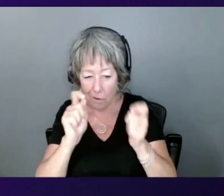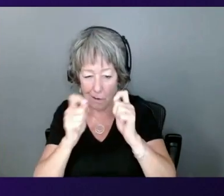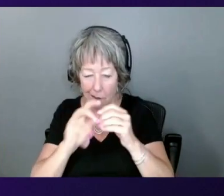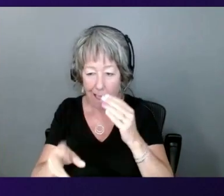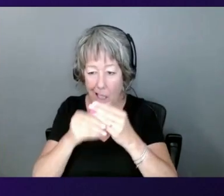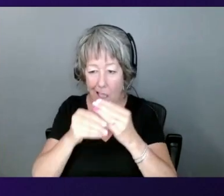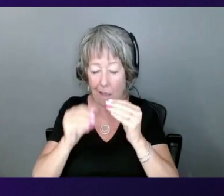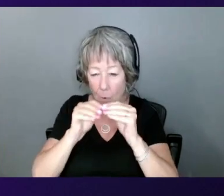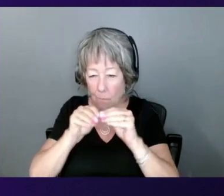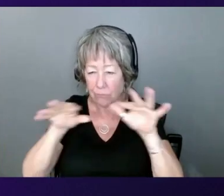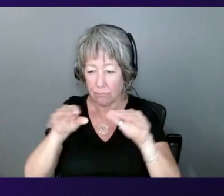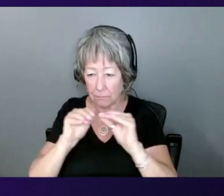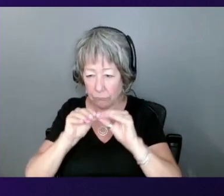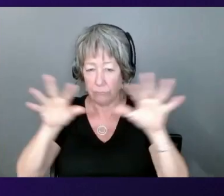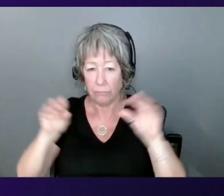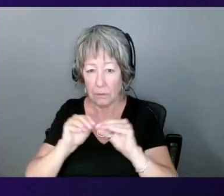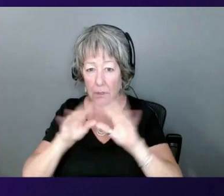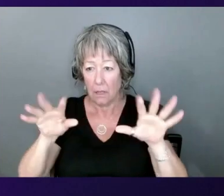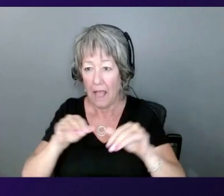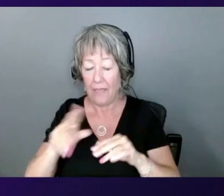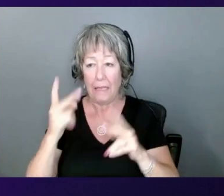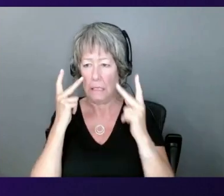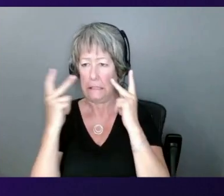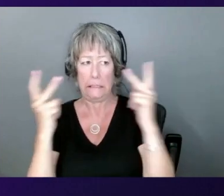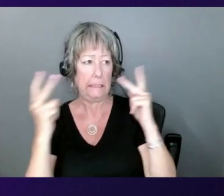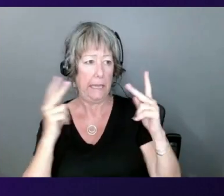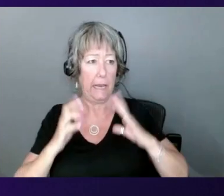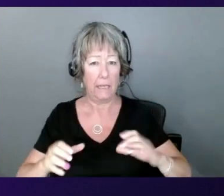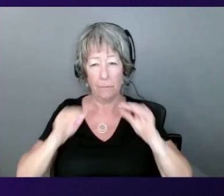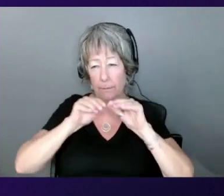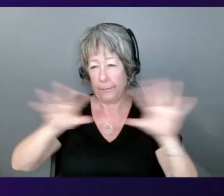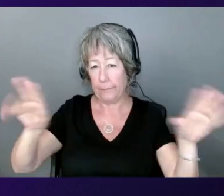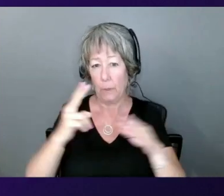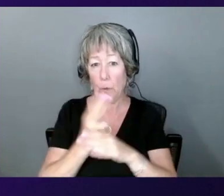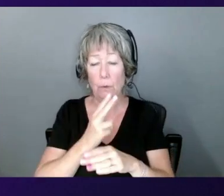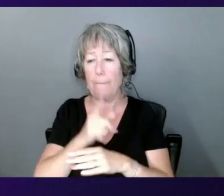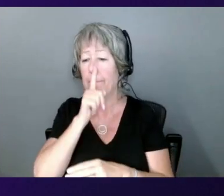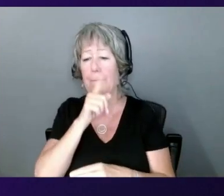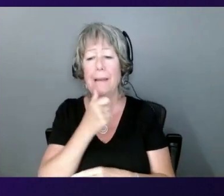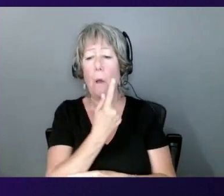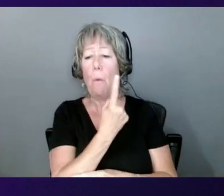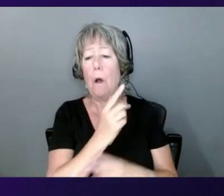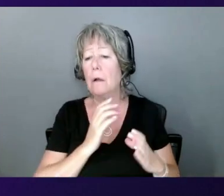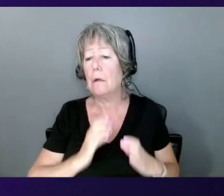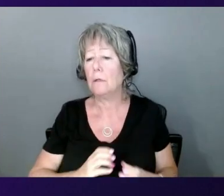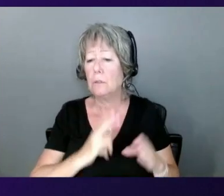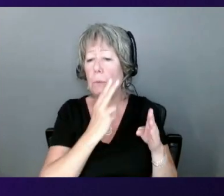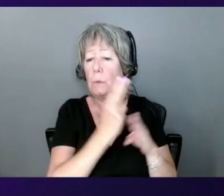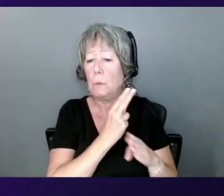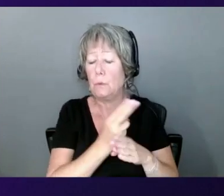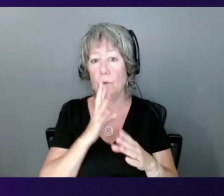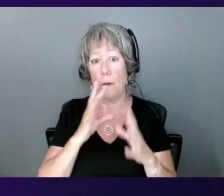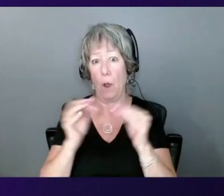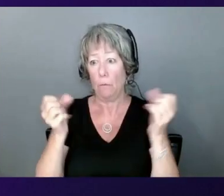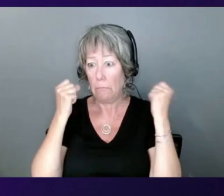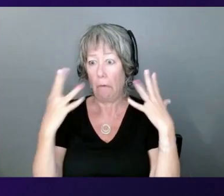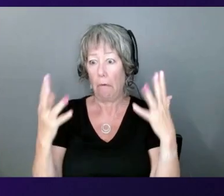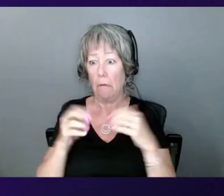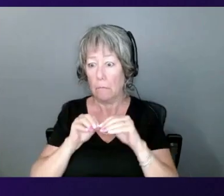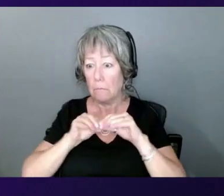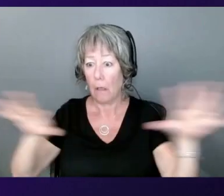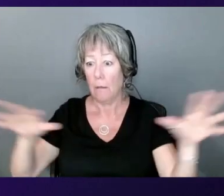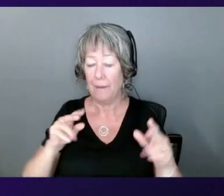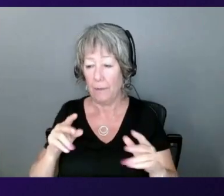scale, and seeing the customers use them. And not seeing one customer, seeing a lot of customers use them at scale. So today, Gary, I hope